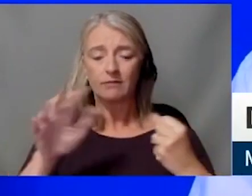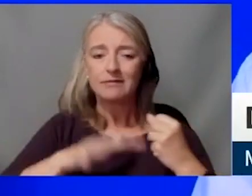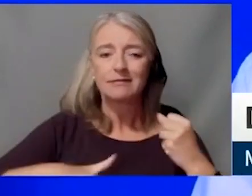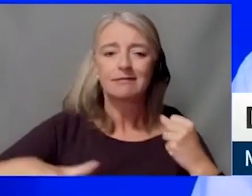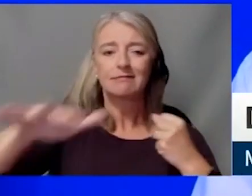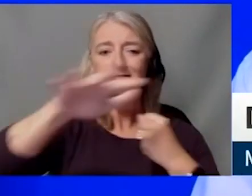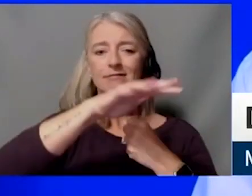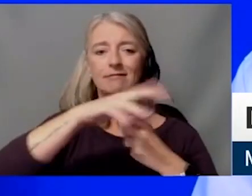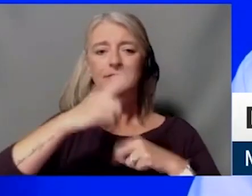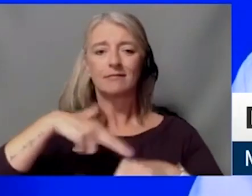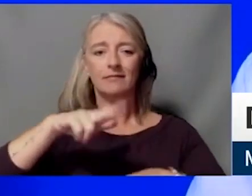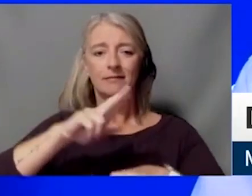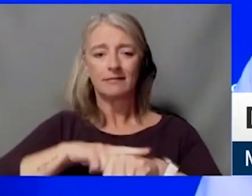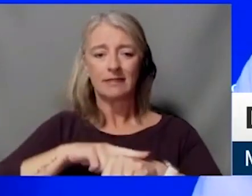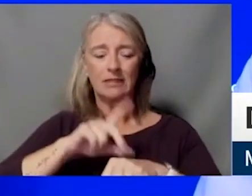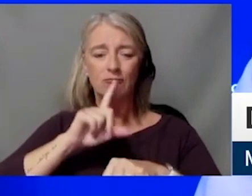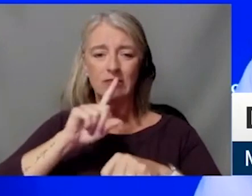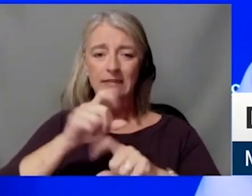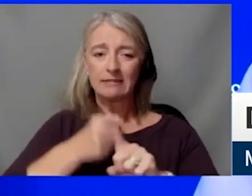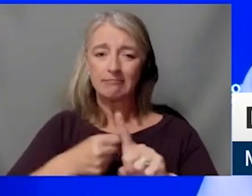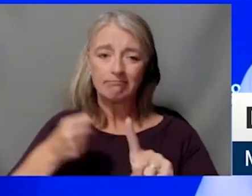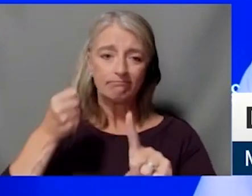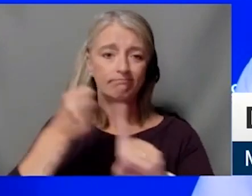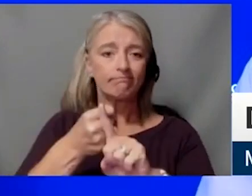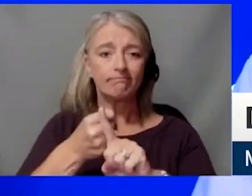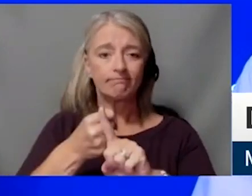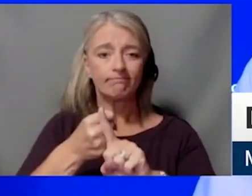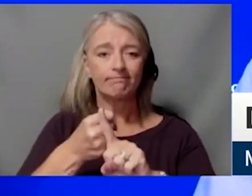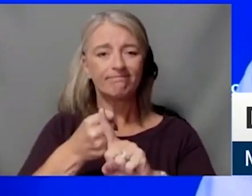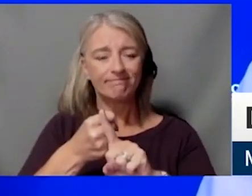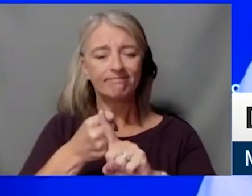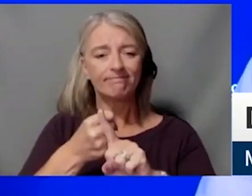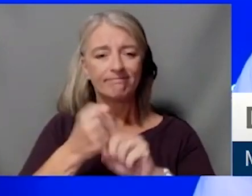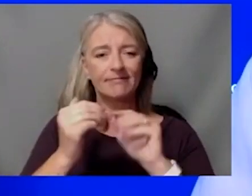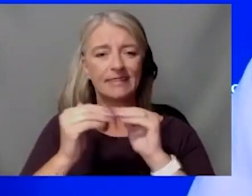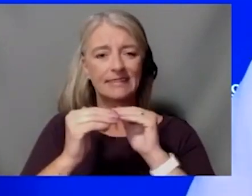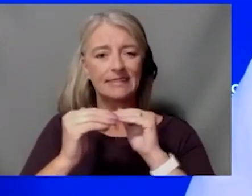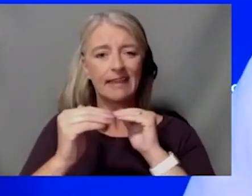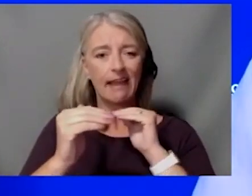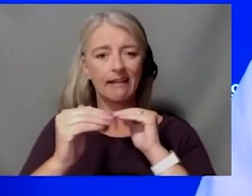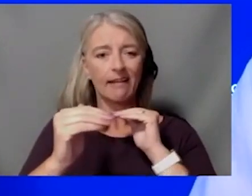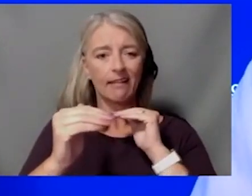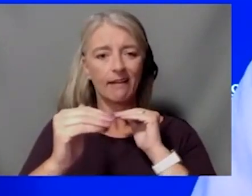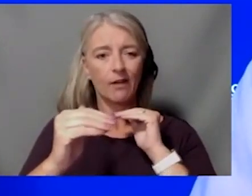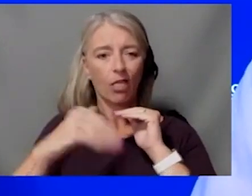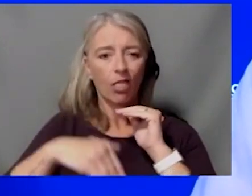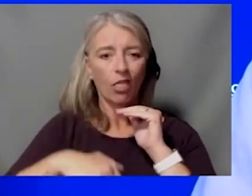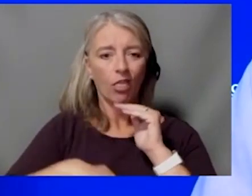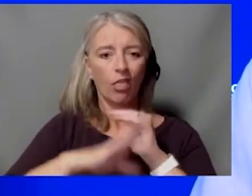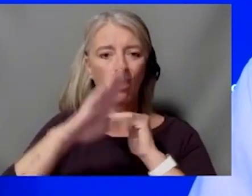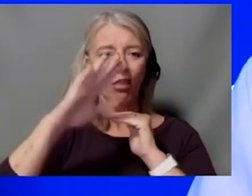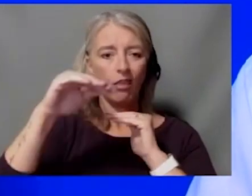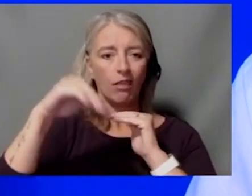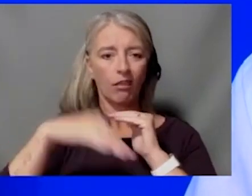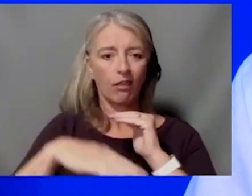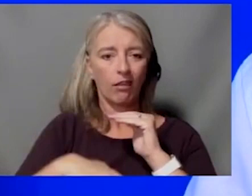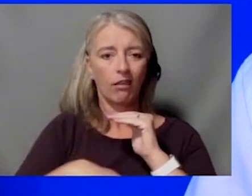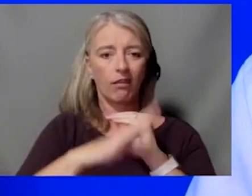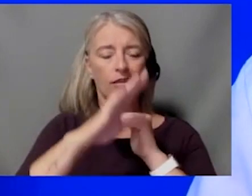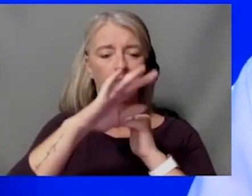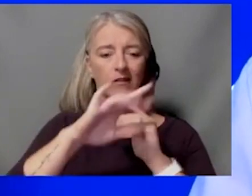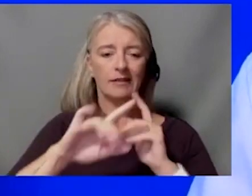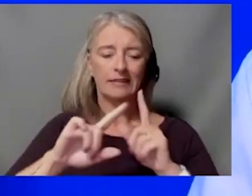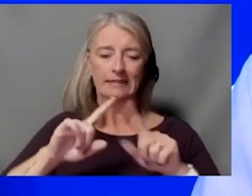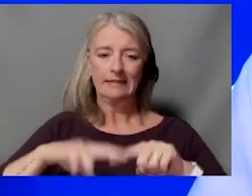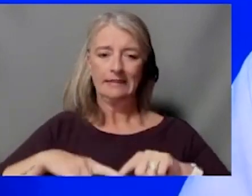hitting a kind of a stagnant level, somewhat up, somewhat down, depending on what three or five day trend